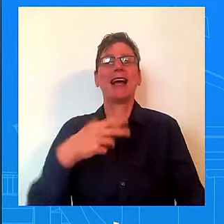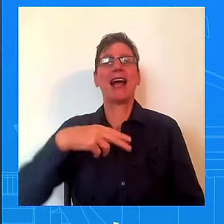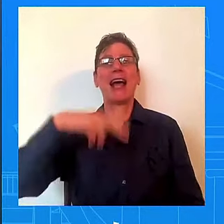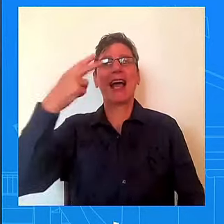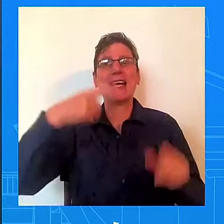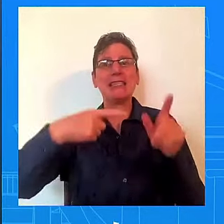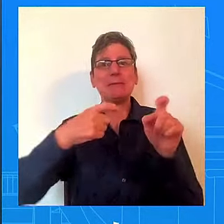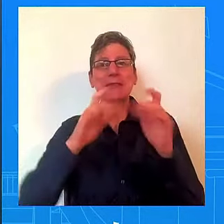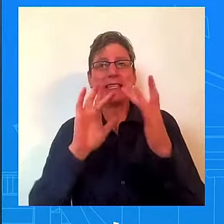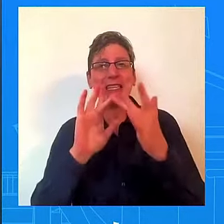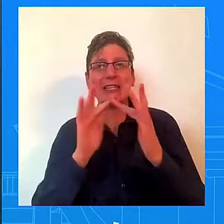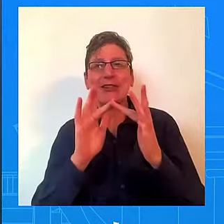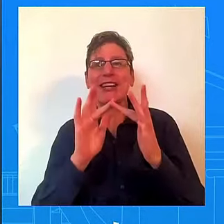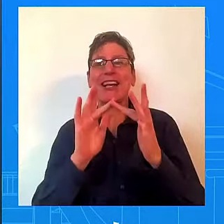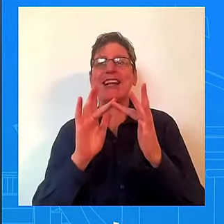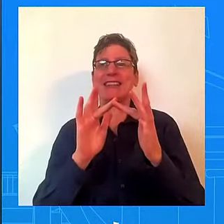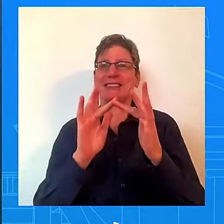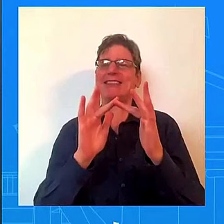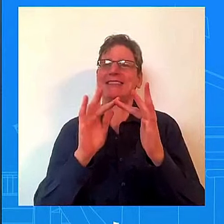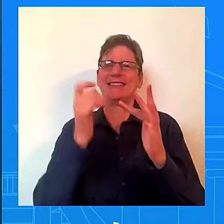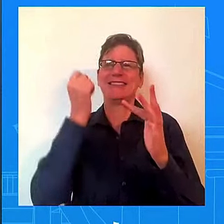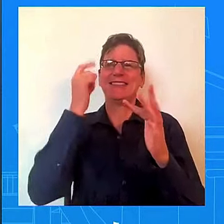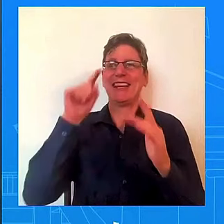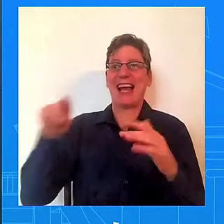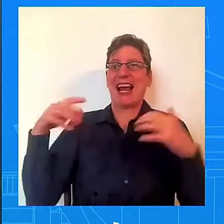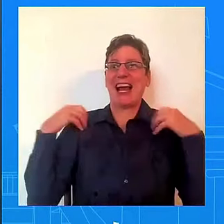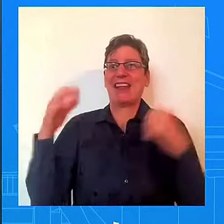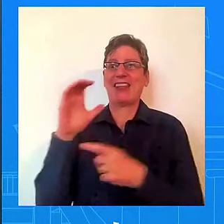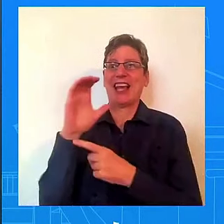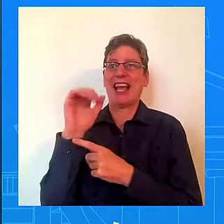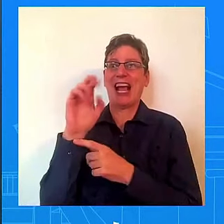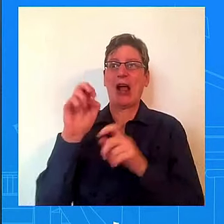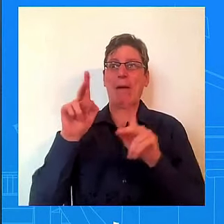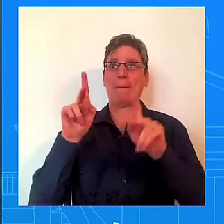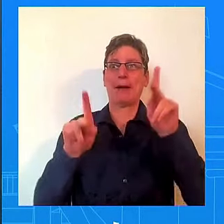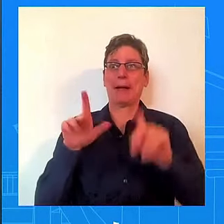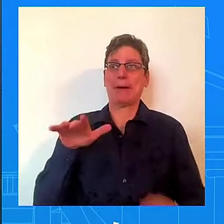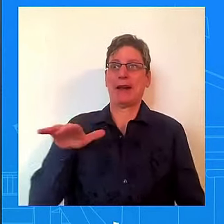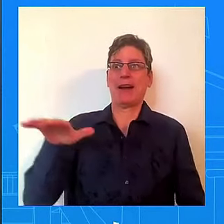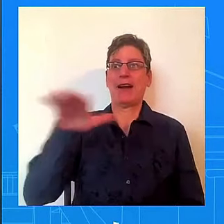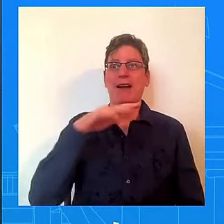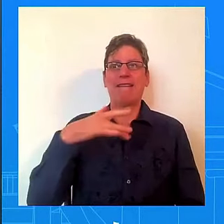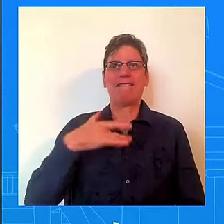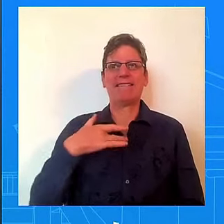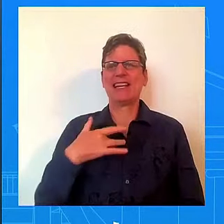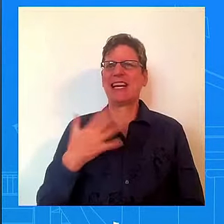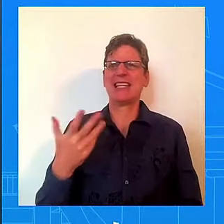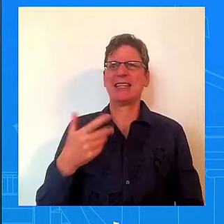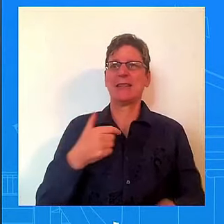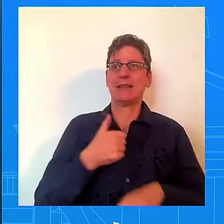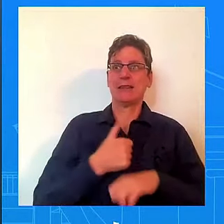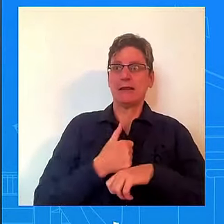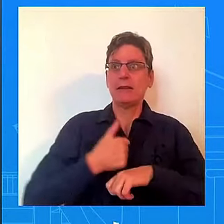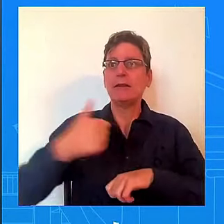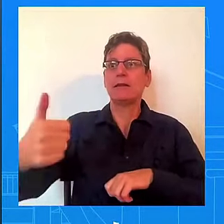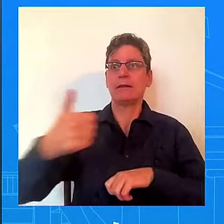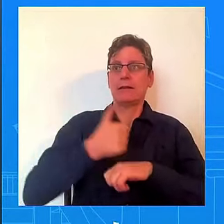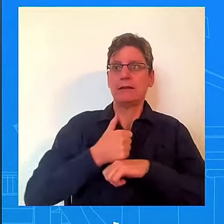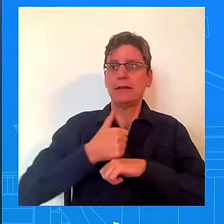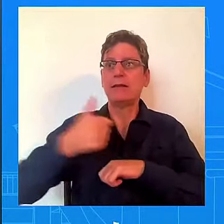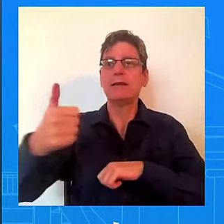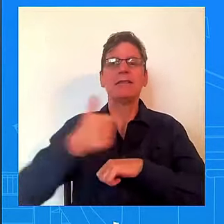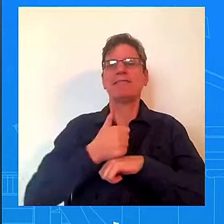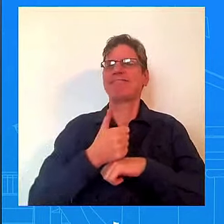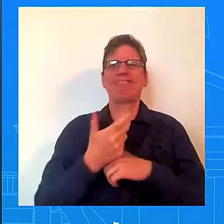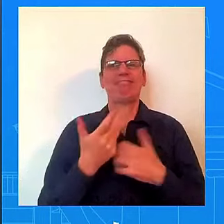to drive. And as she explained tragically, the gaps can have literally life and death